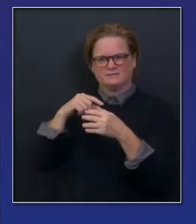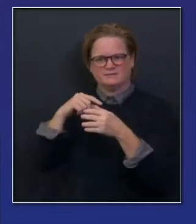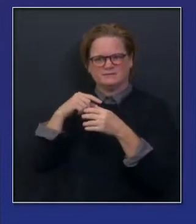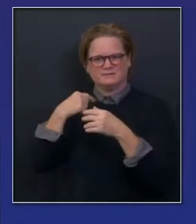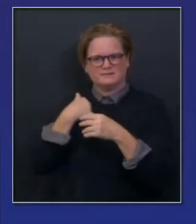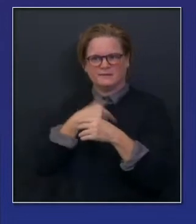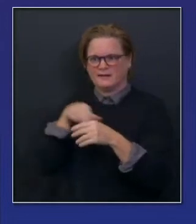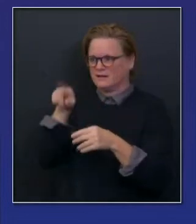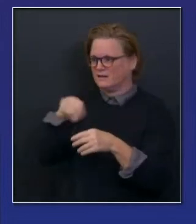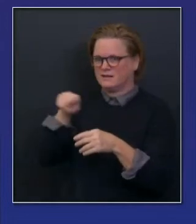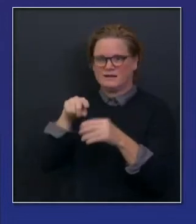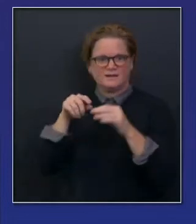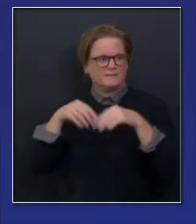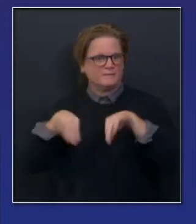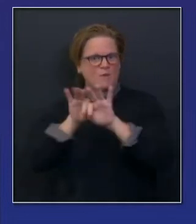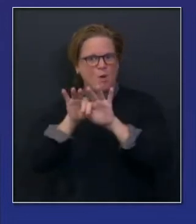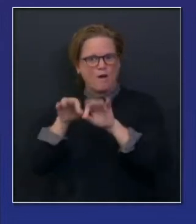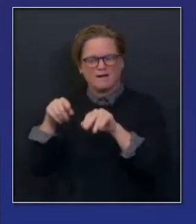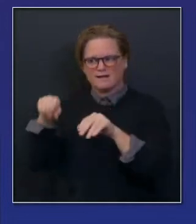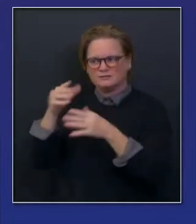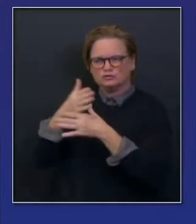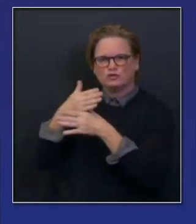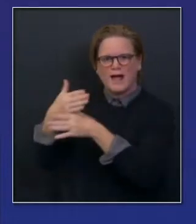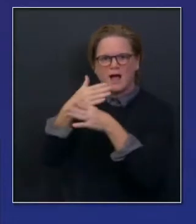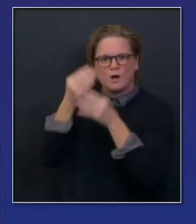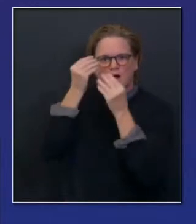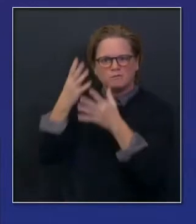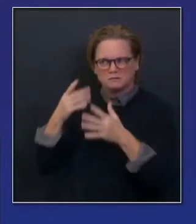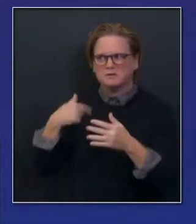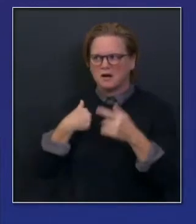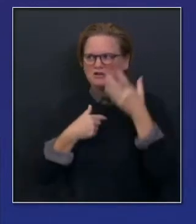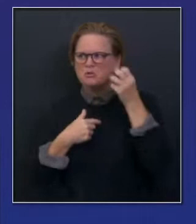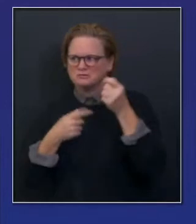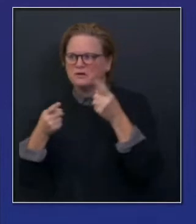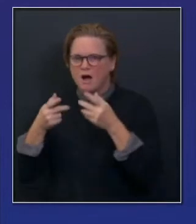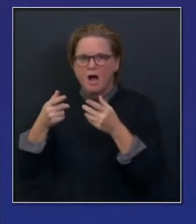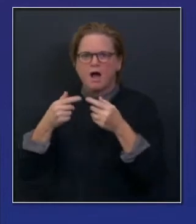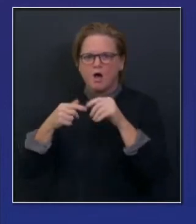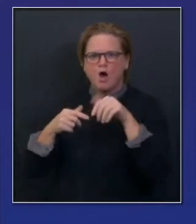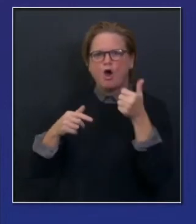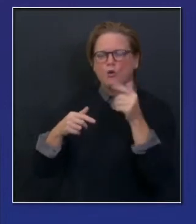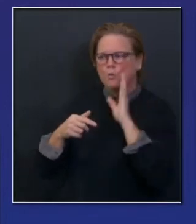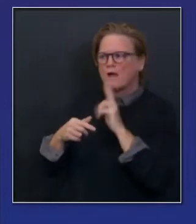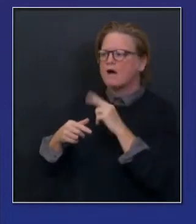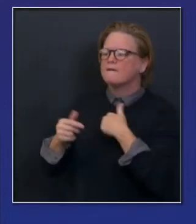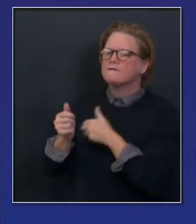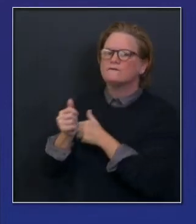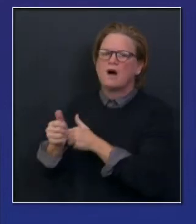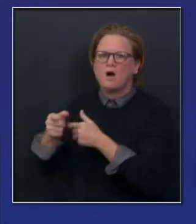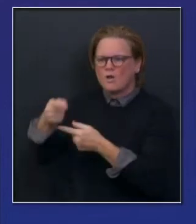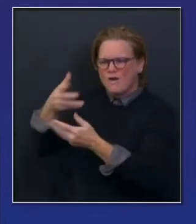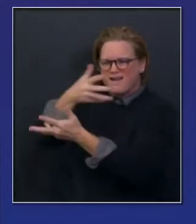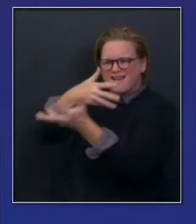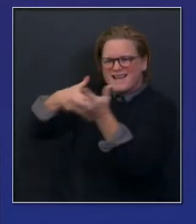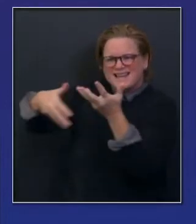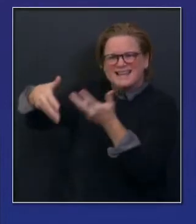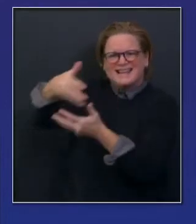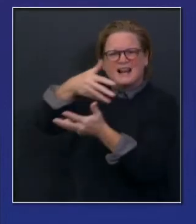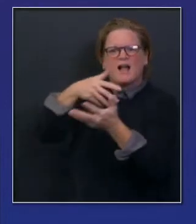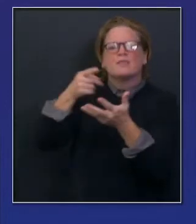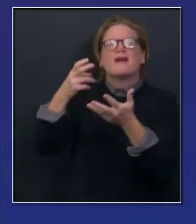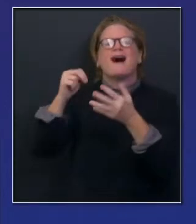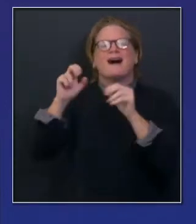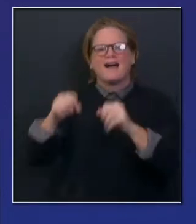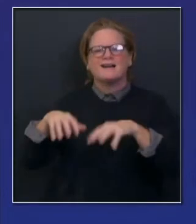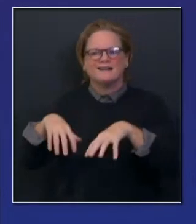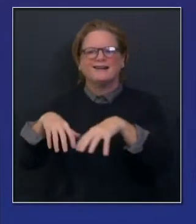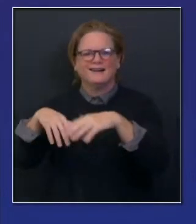-governmental organizations, trusted messengers, faith leaders, which are going to be foundational in terms of carrying this message. We